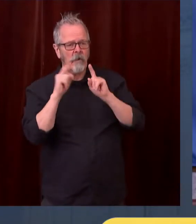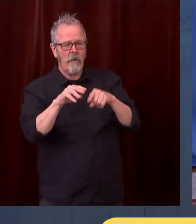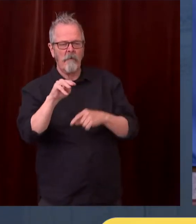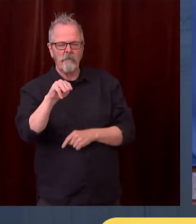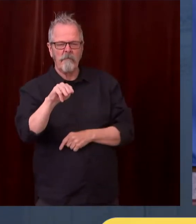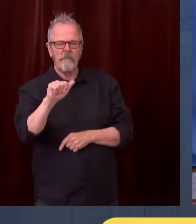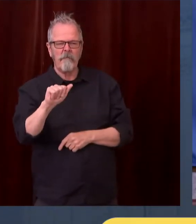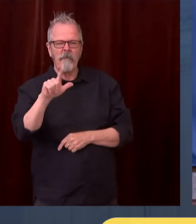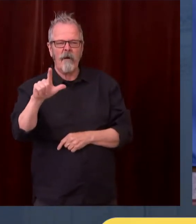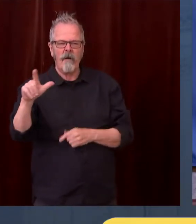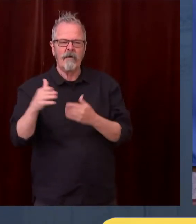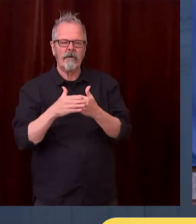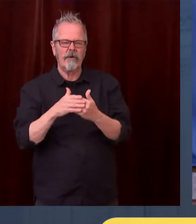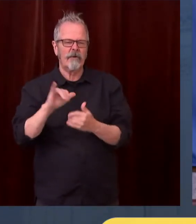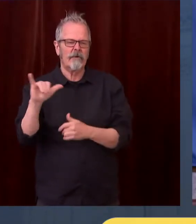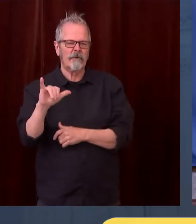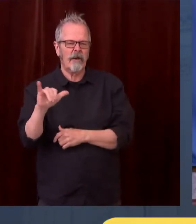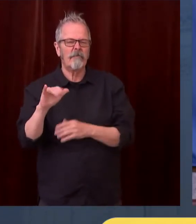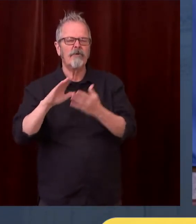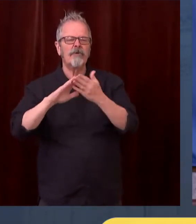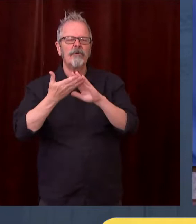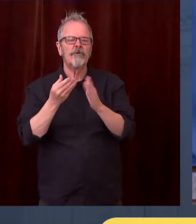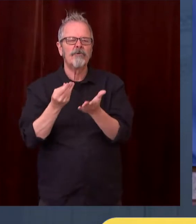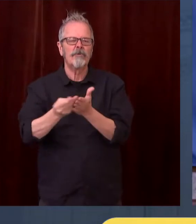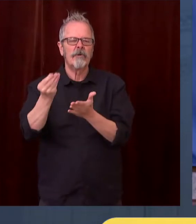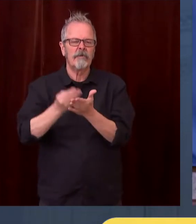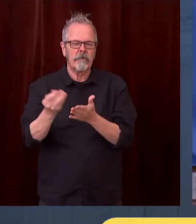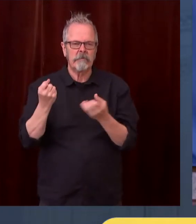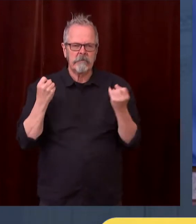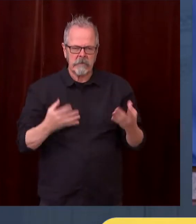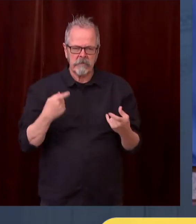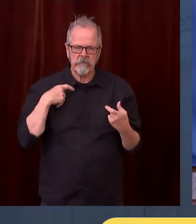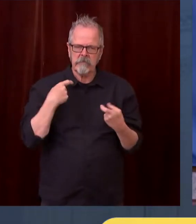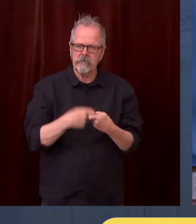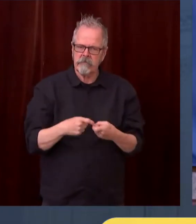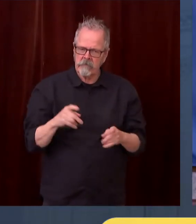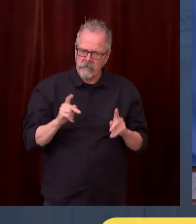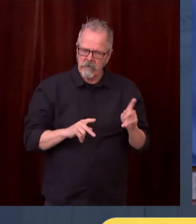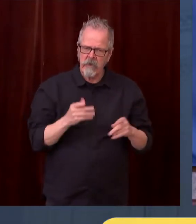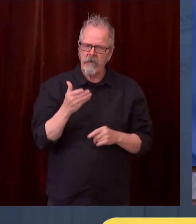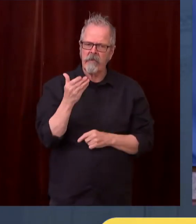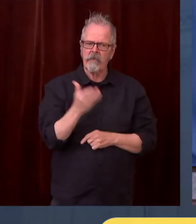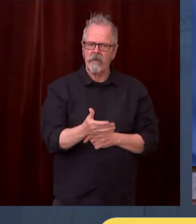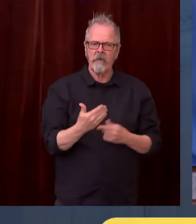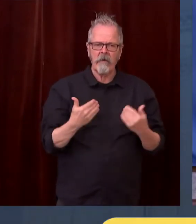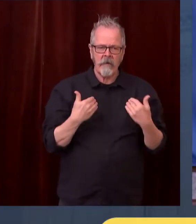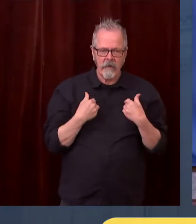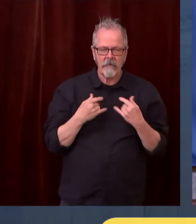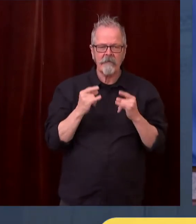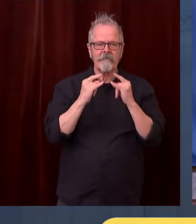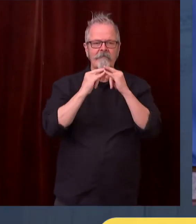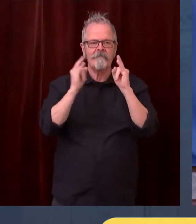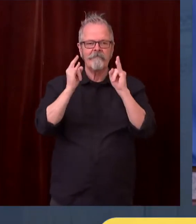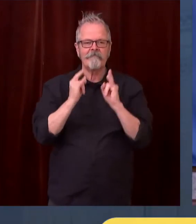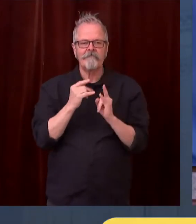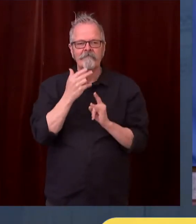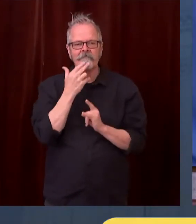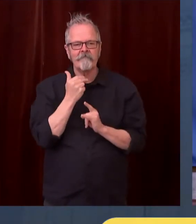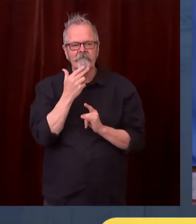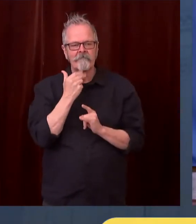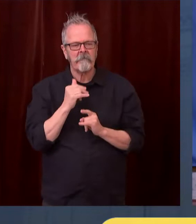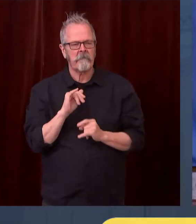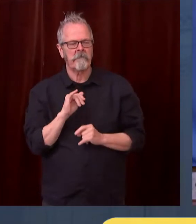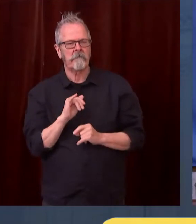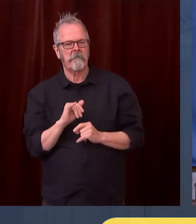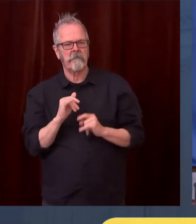way, these max vaccination sites are also making appointments available by phone and in Spanish and other languages. And that's important for